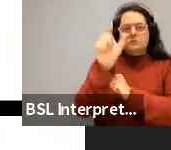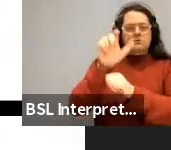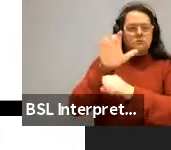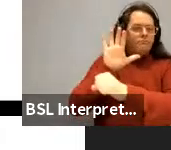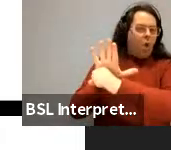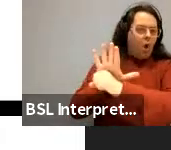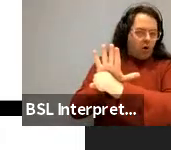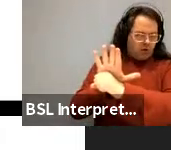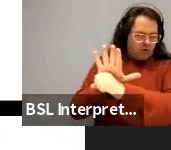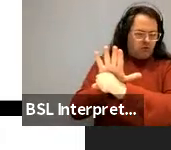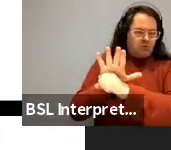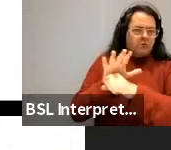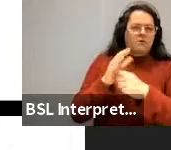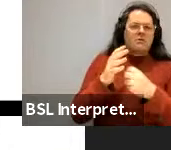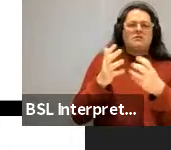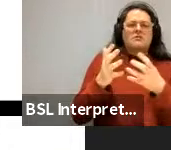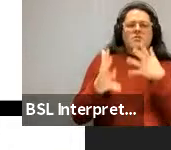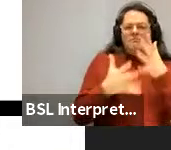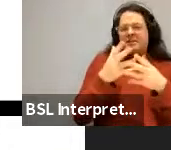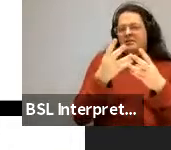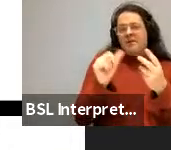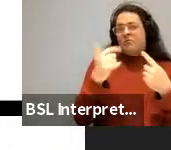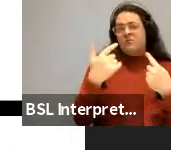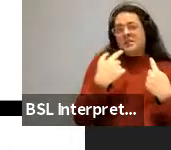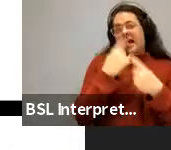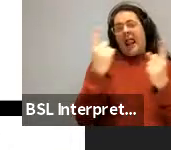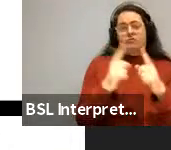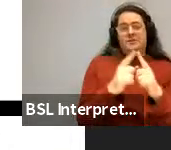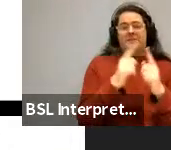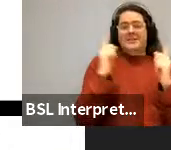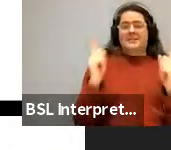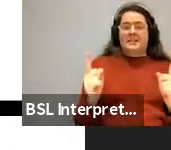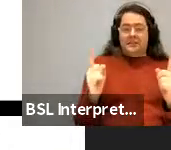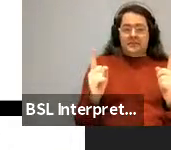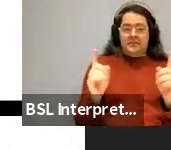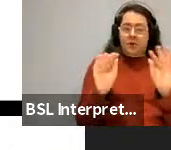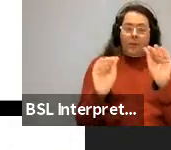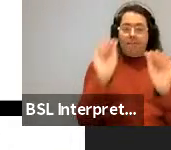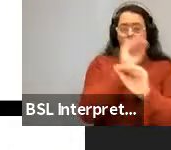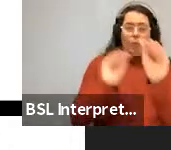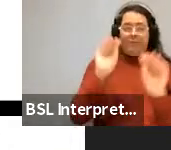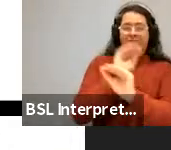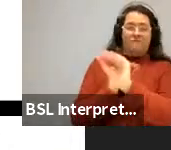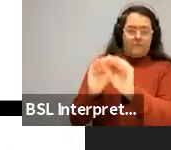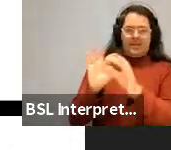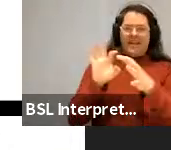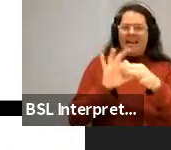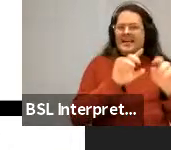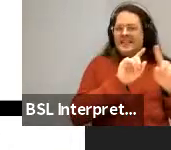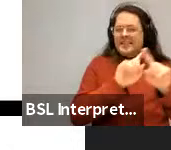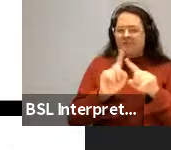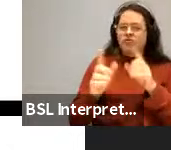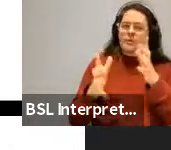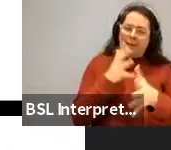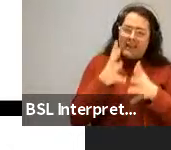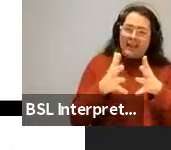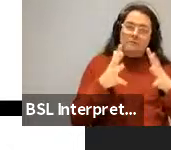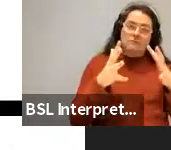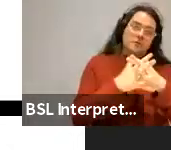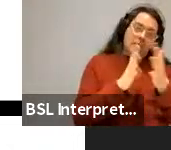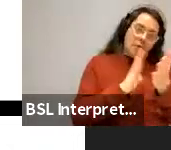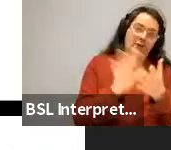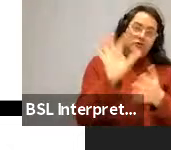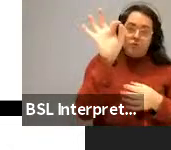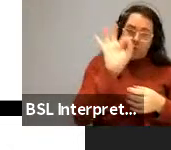is in here is that we start with a declarative structure and you move elements around to get different meanings, different functions like WH questions or relative